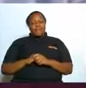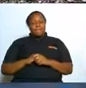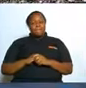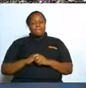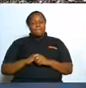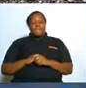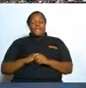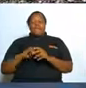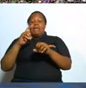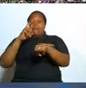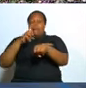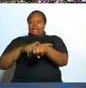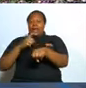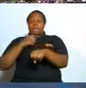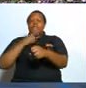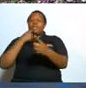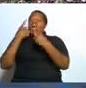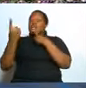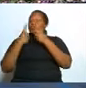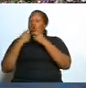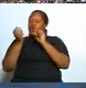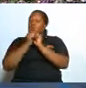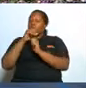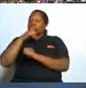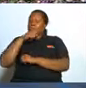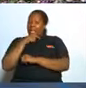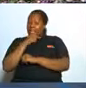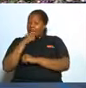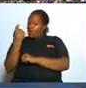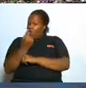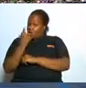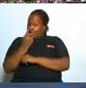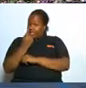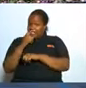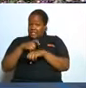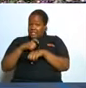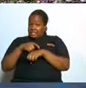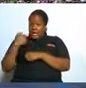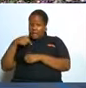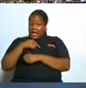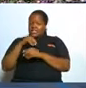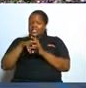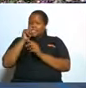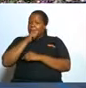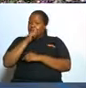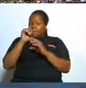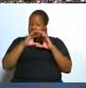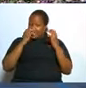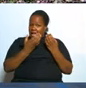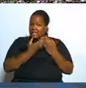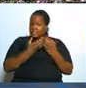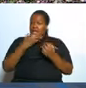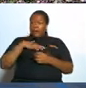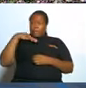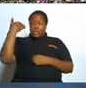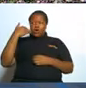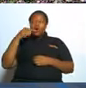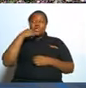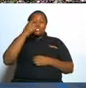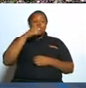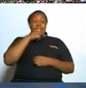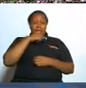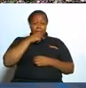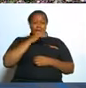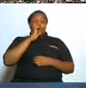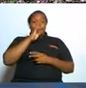and when i talk to men only when we are in our own classes i do tell them be careful when you